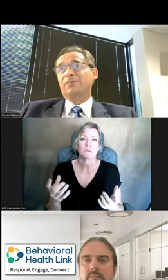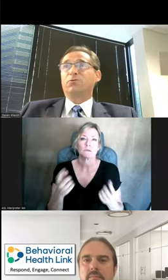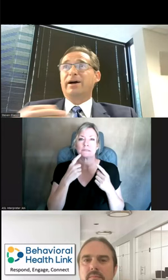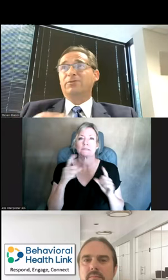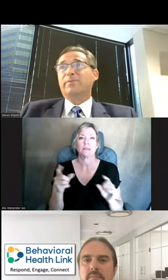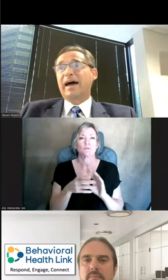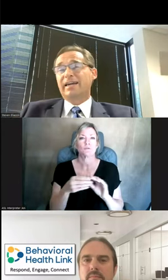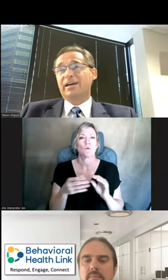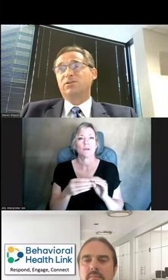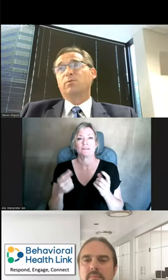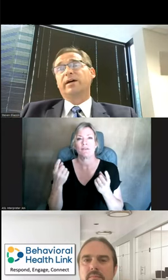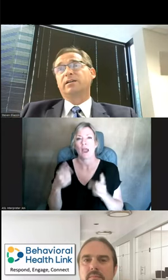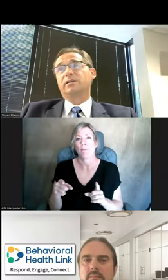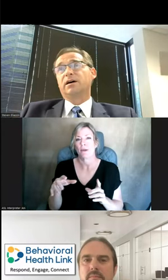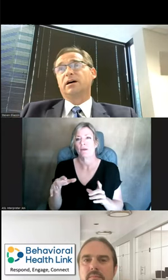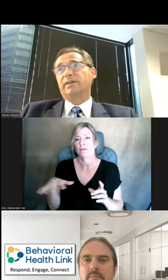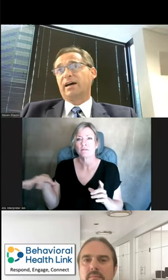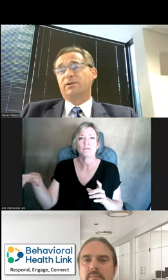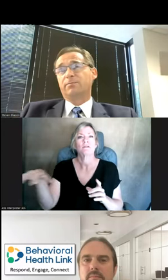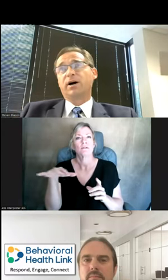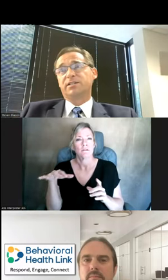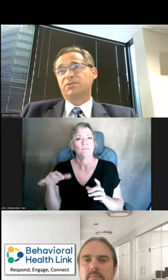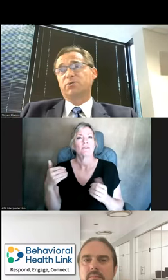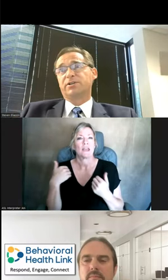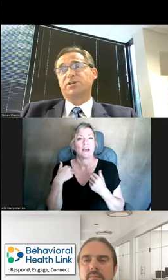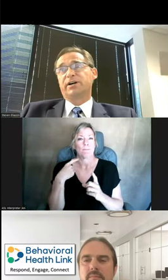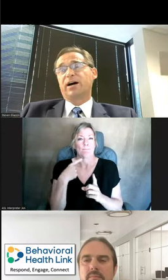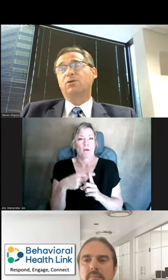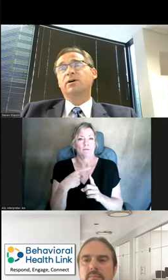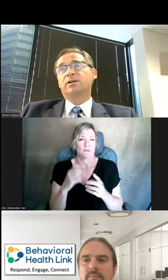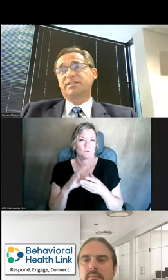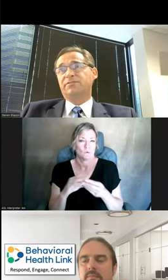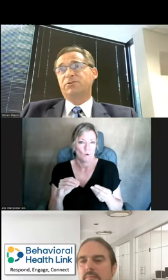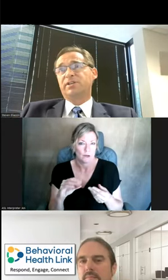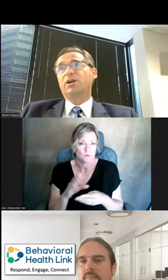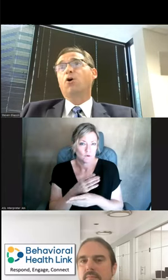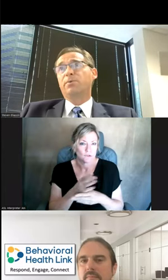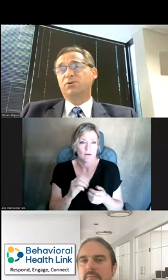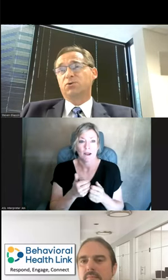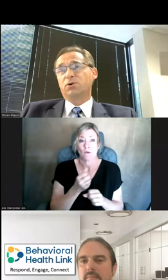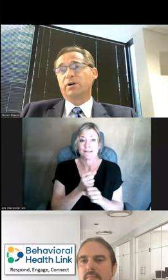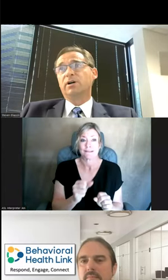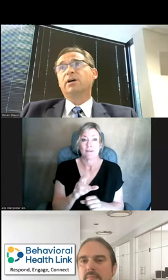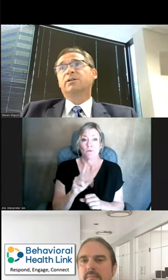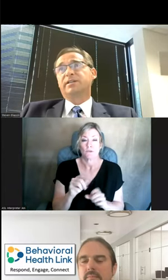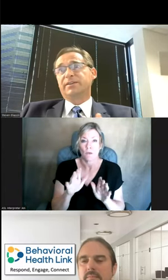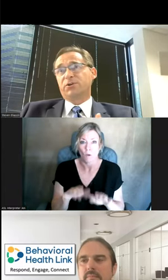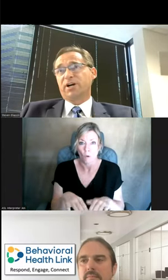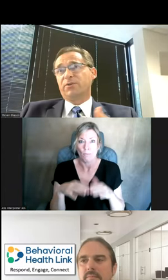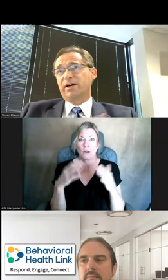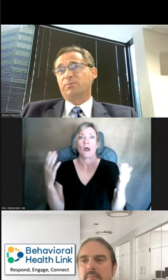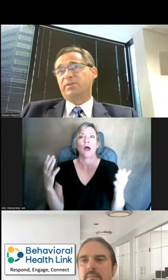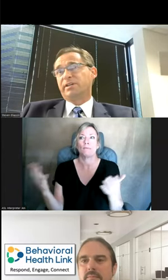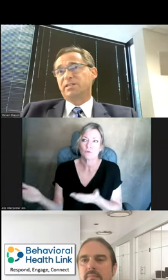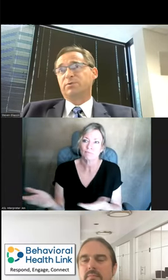kind of around the back end when they have a positive story to share how SafeUT opened the door to get